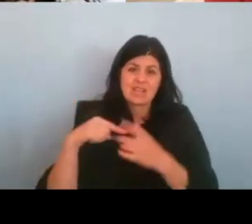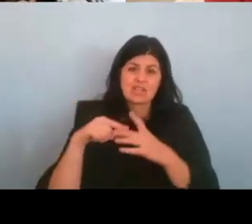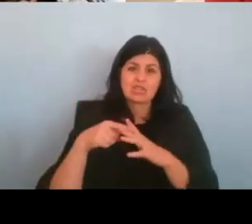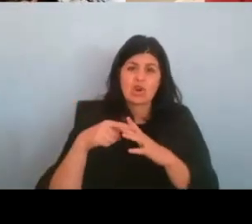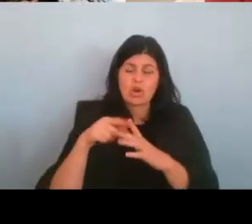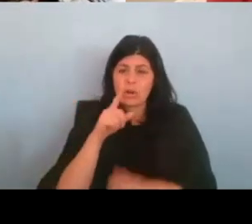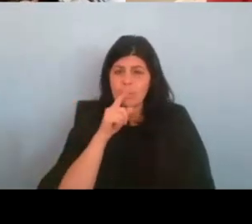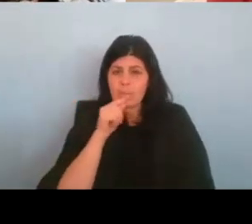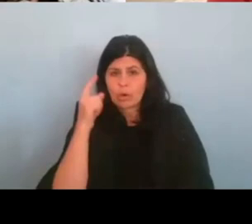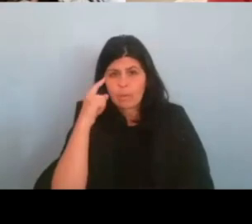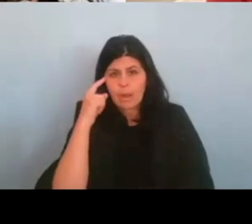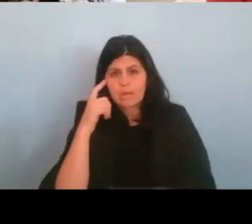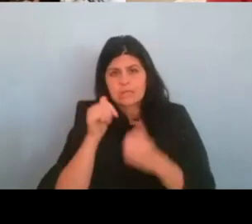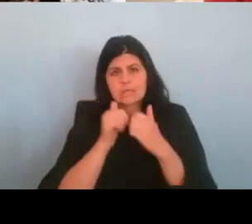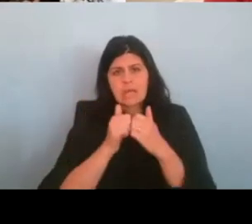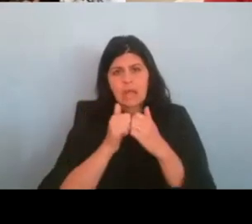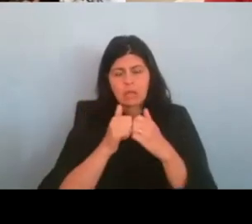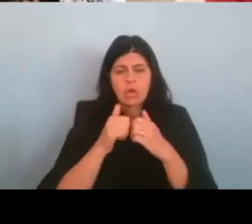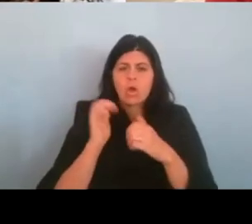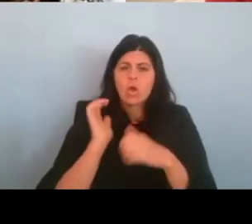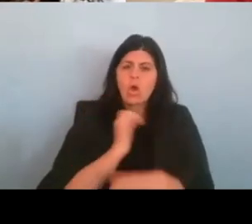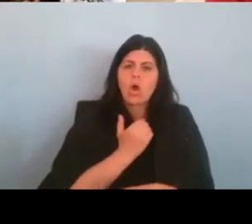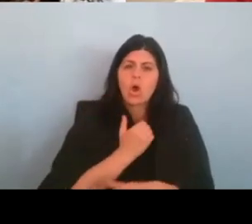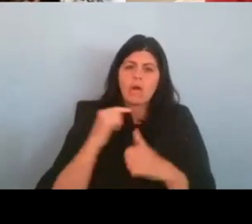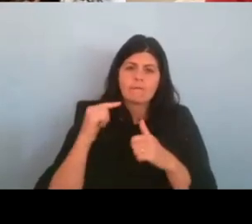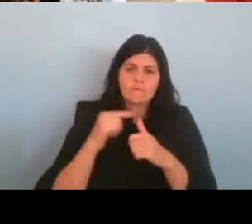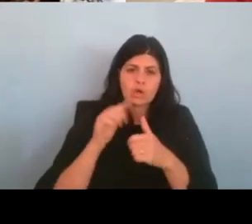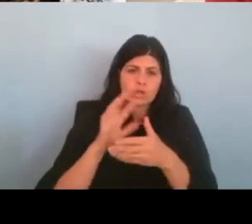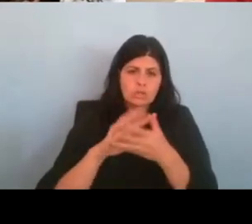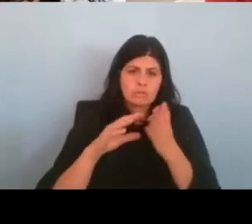first film actually, um, and,